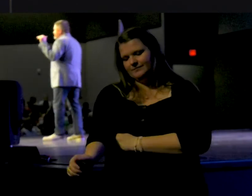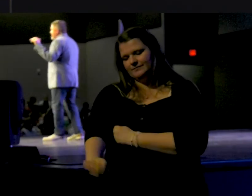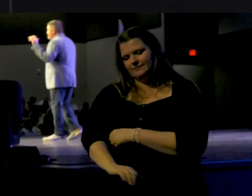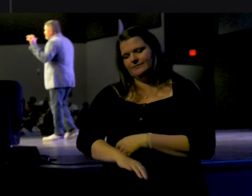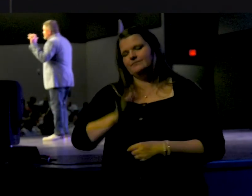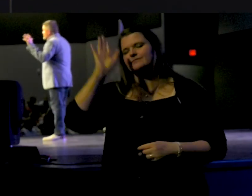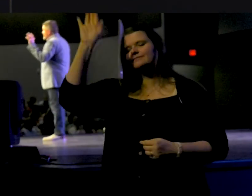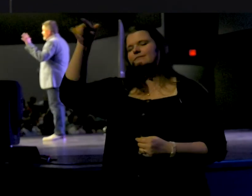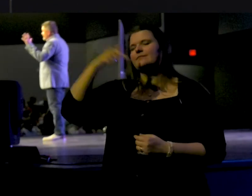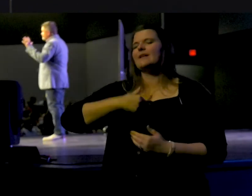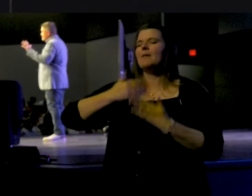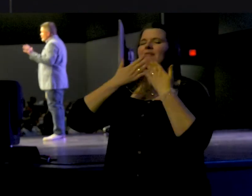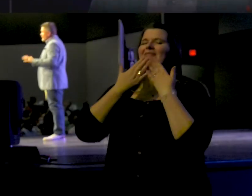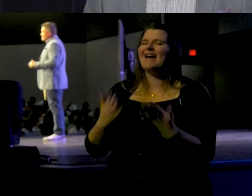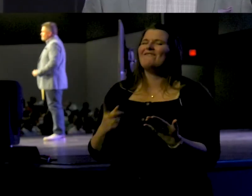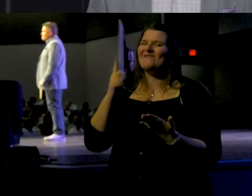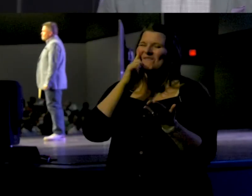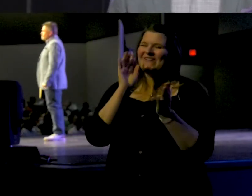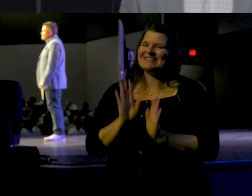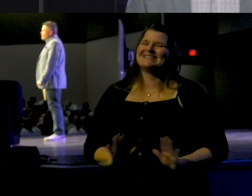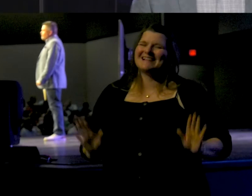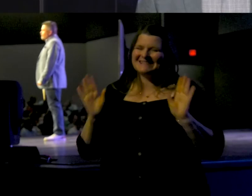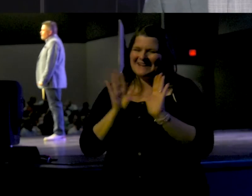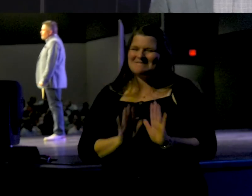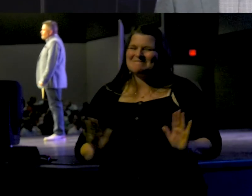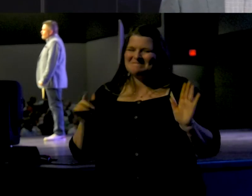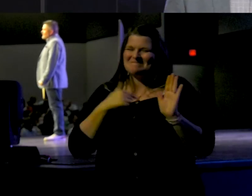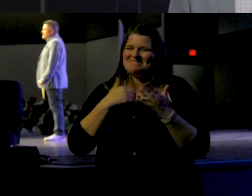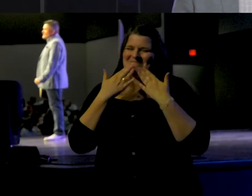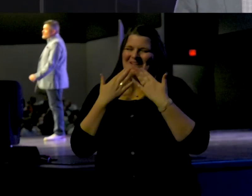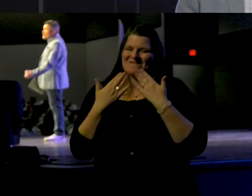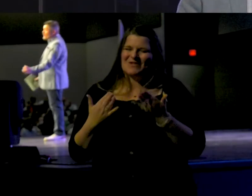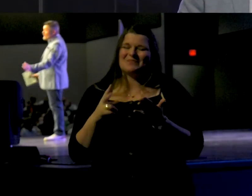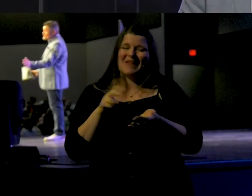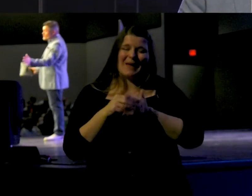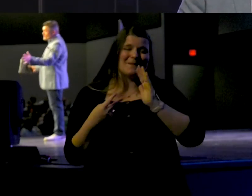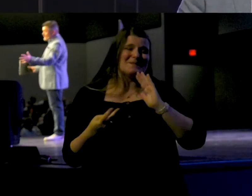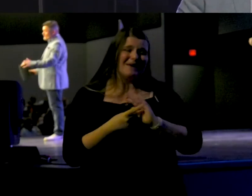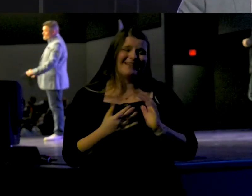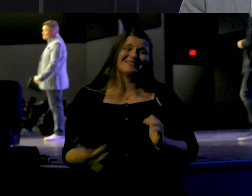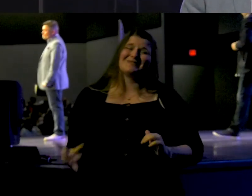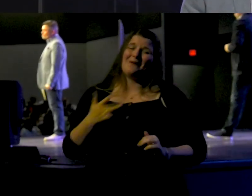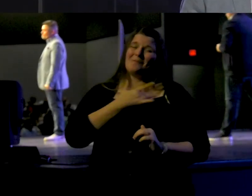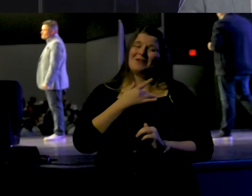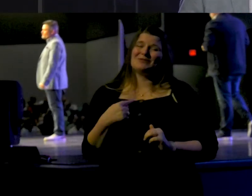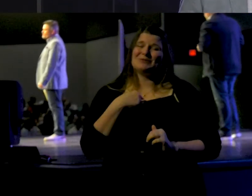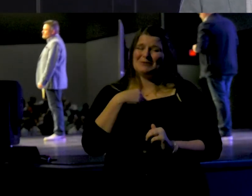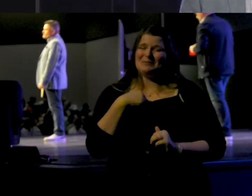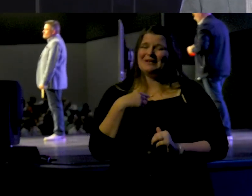I'm thankful for Sunday, Lord. It means so much to me.